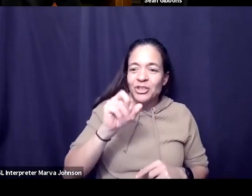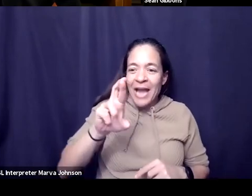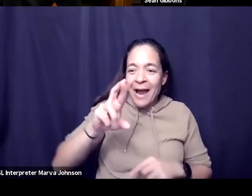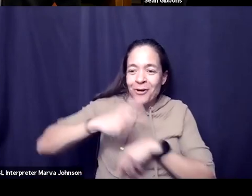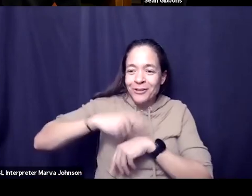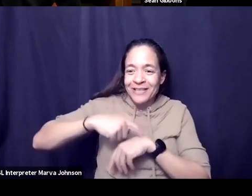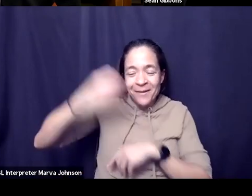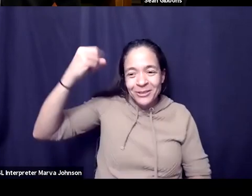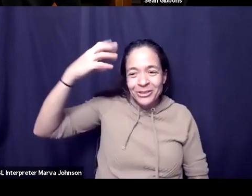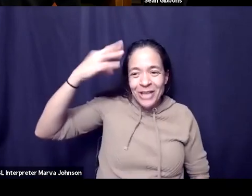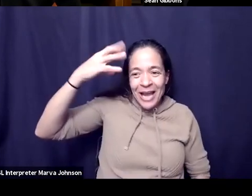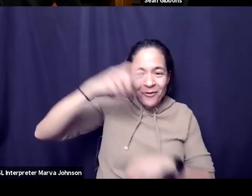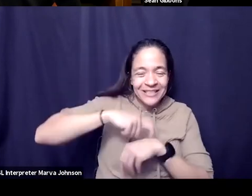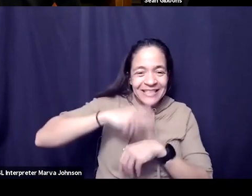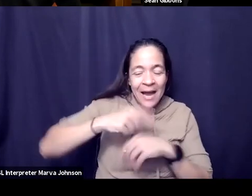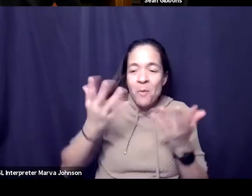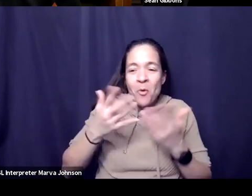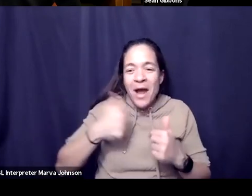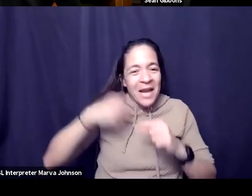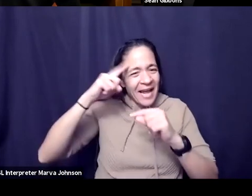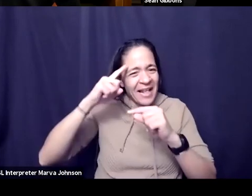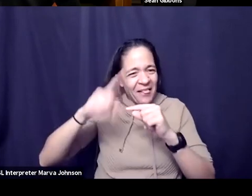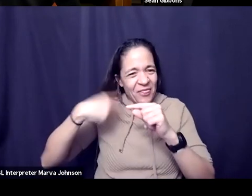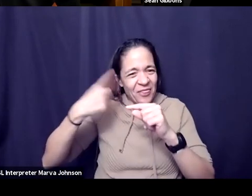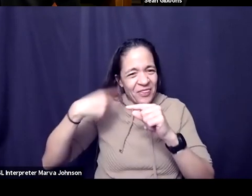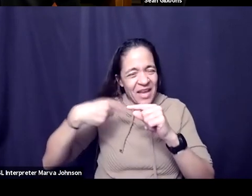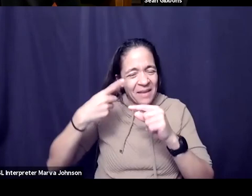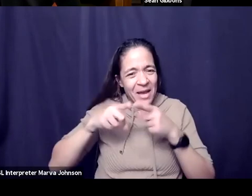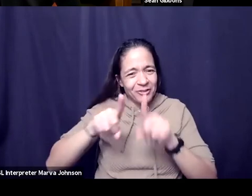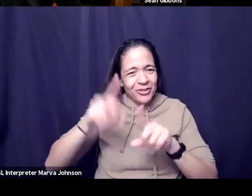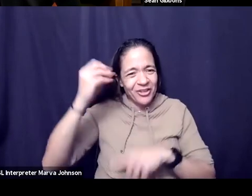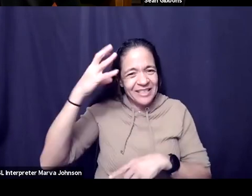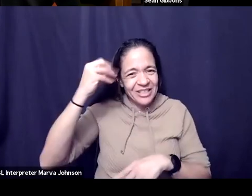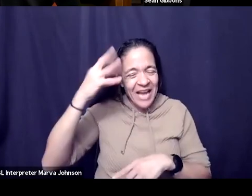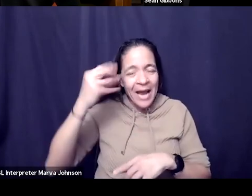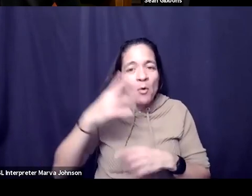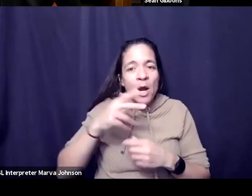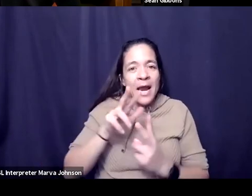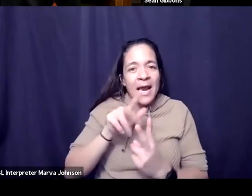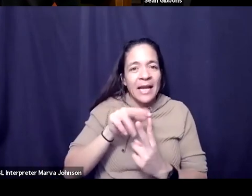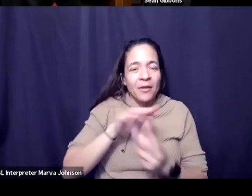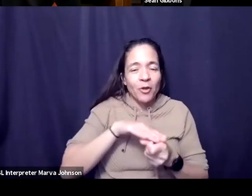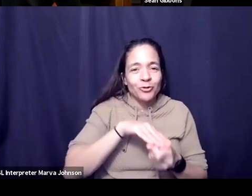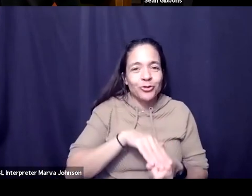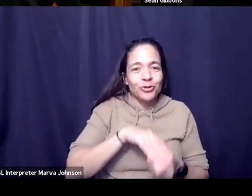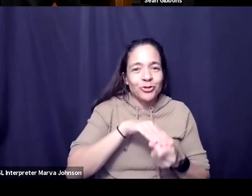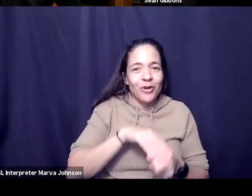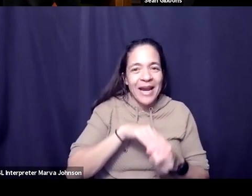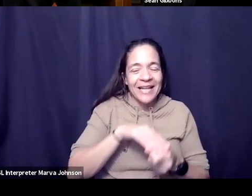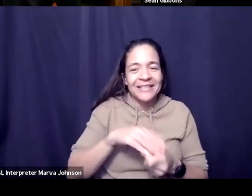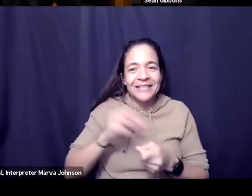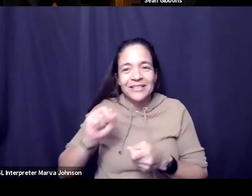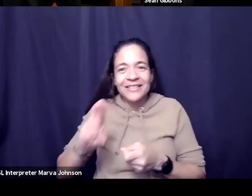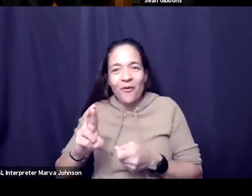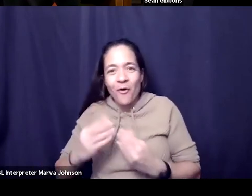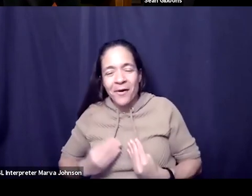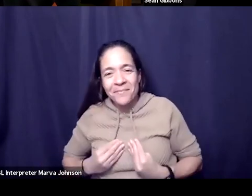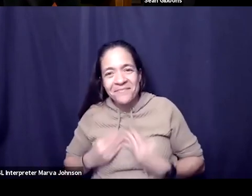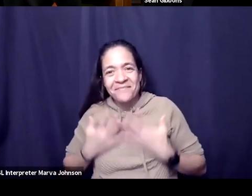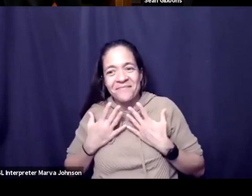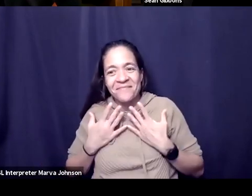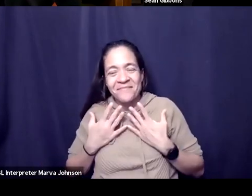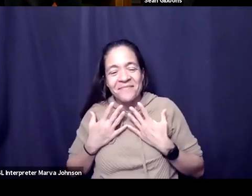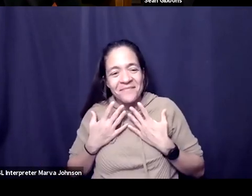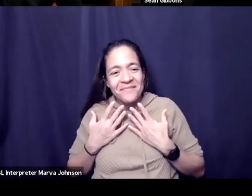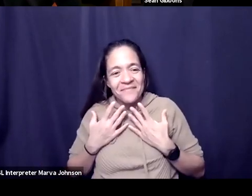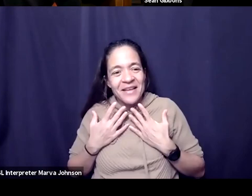things that either are like really stressing me out or the things that are really building me up right they are the things that i am